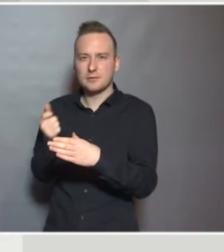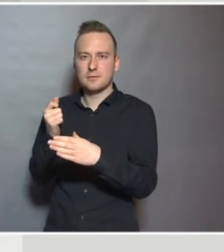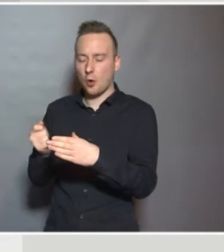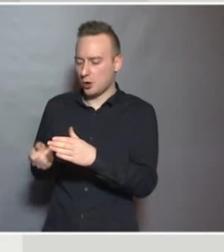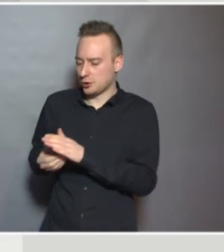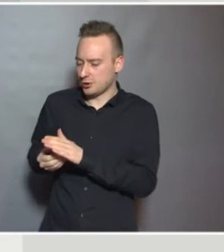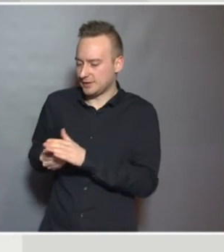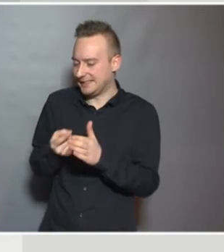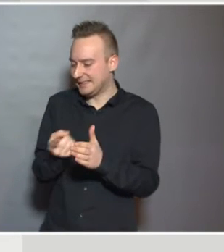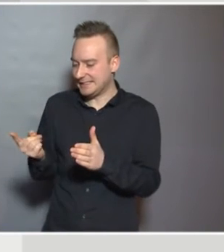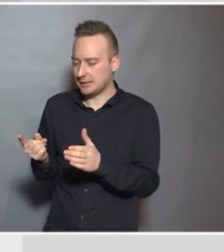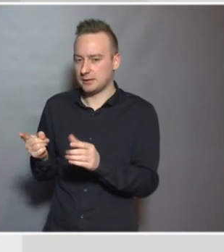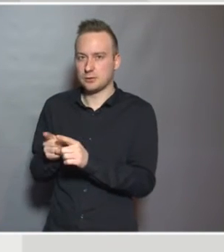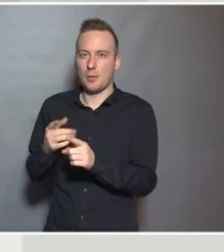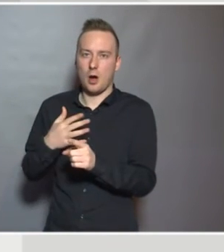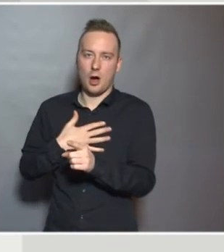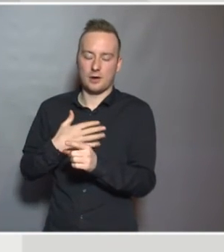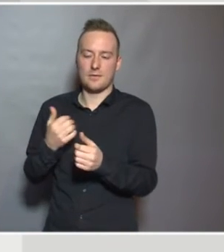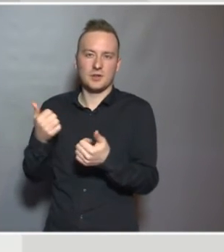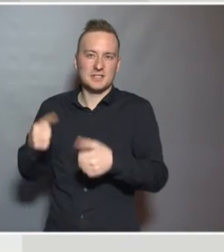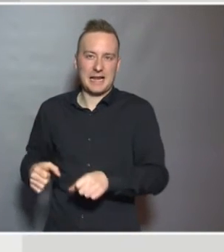few learners with particular difficulties.